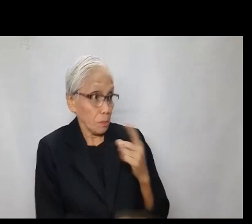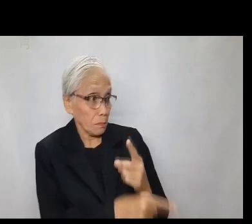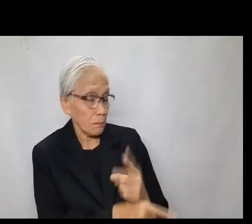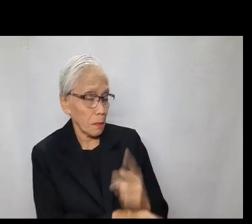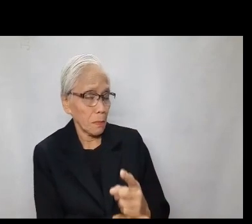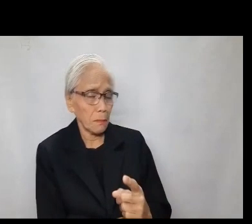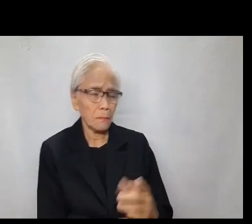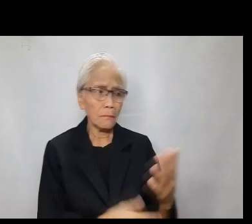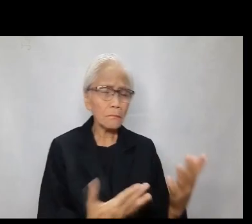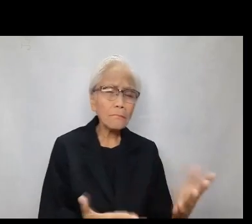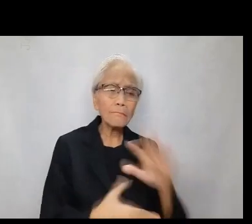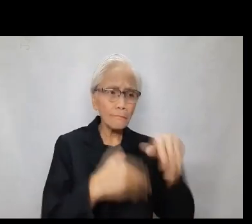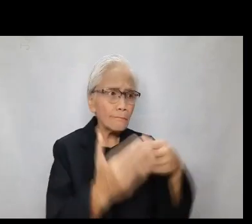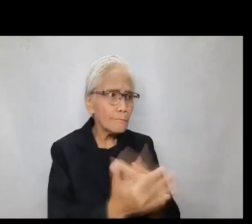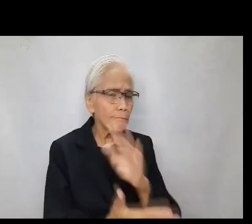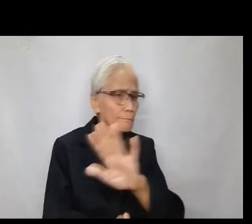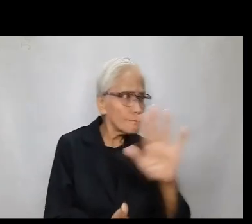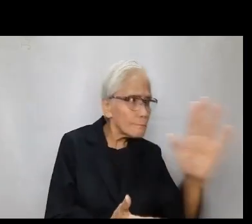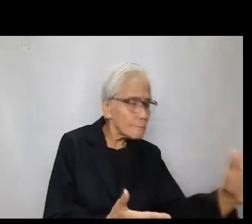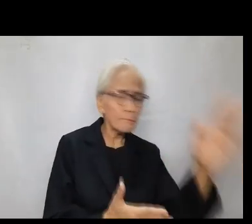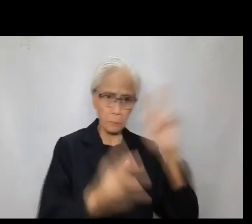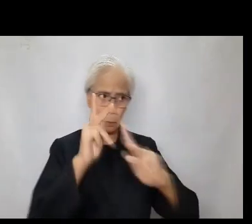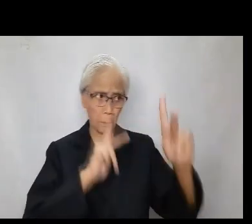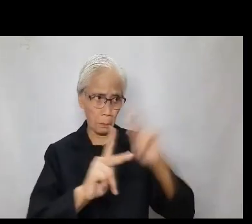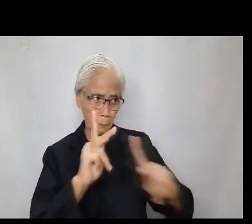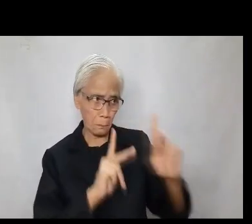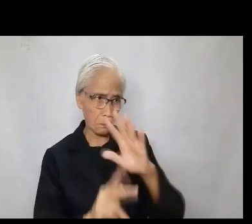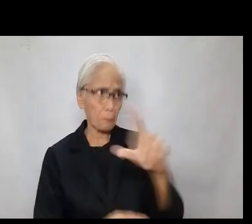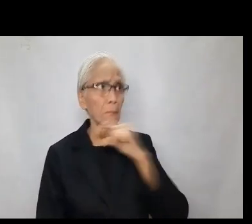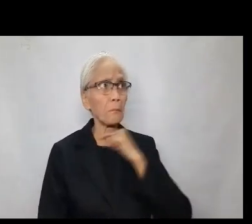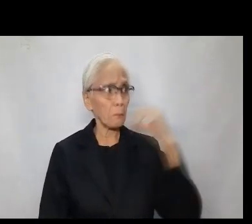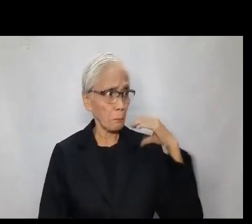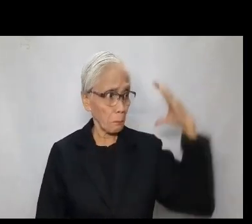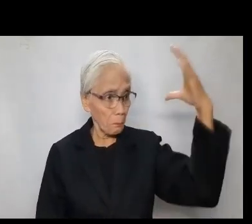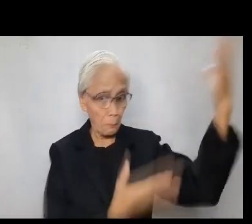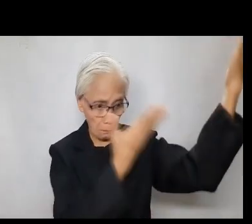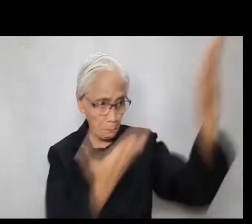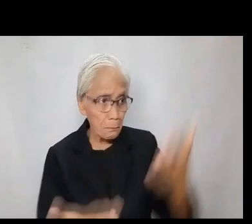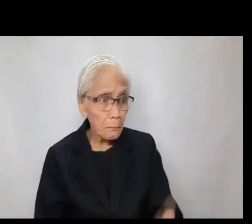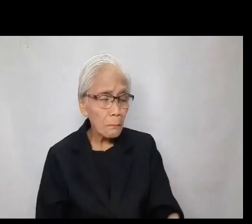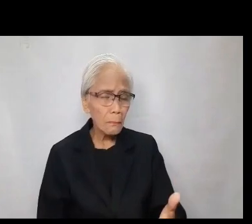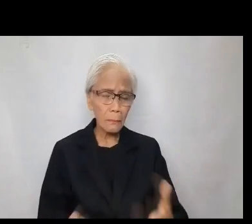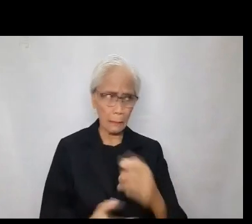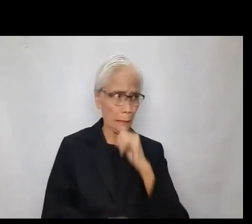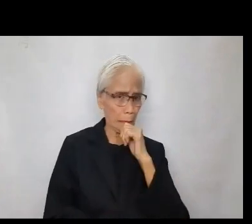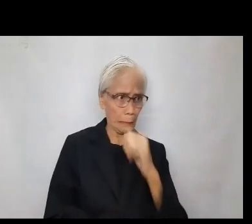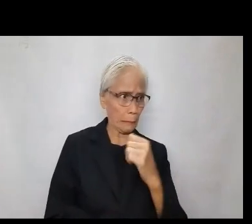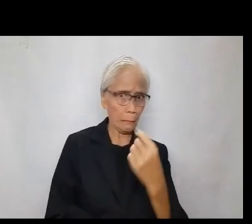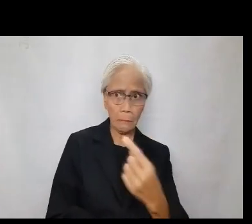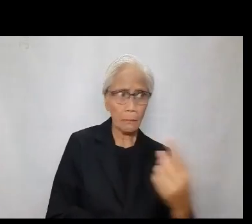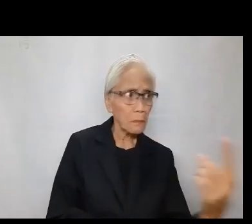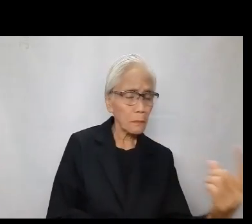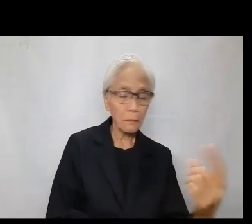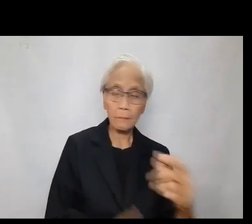a Jew, am I? Your own nation and the chief priests handed you over to me. What have